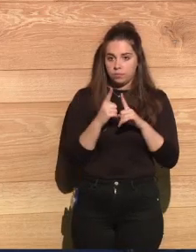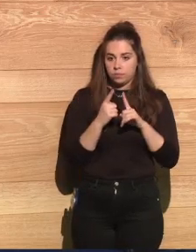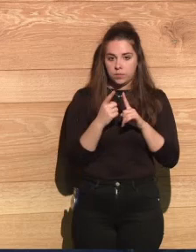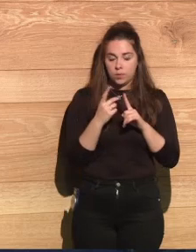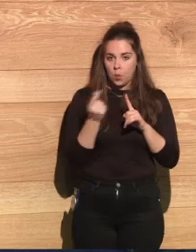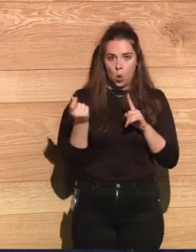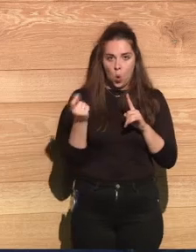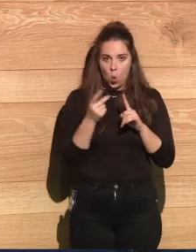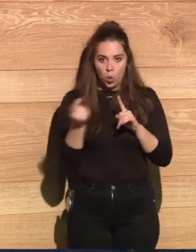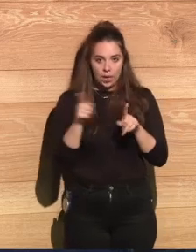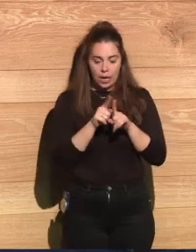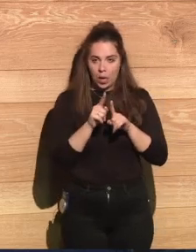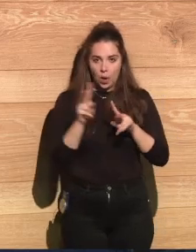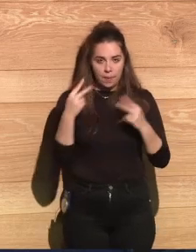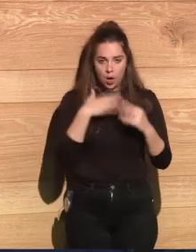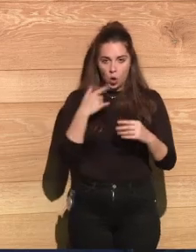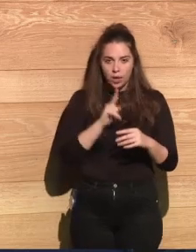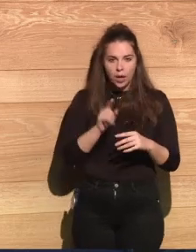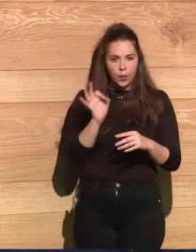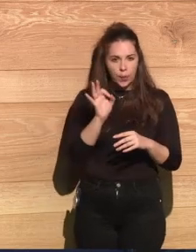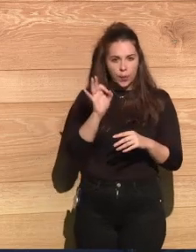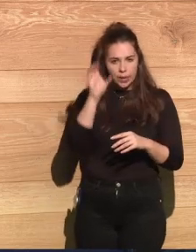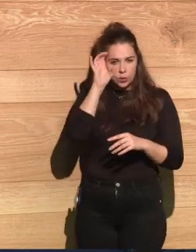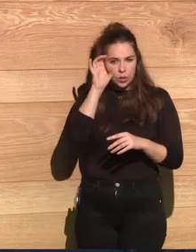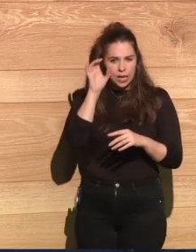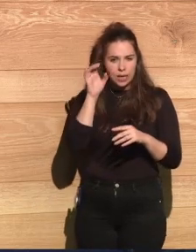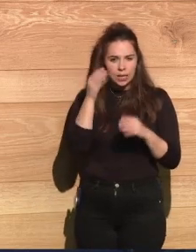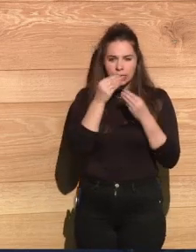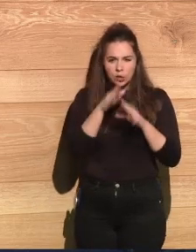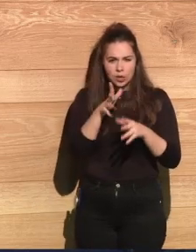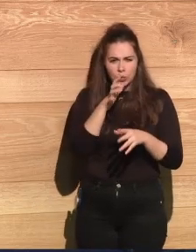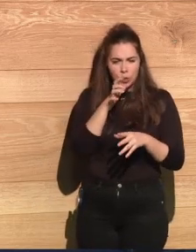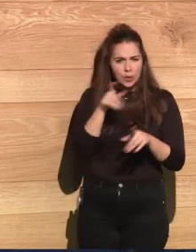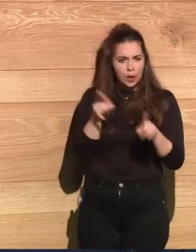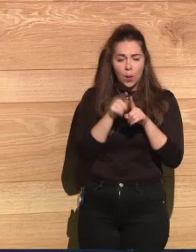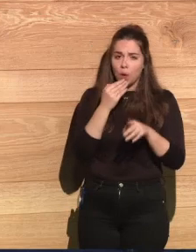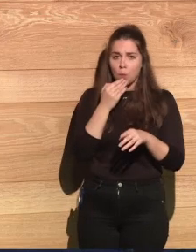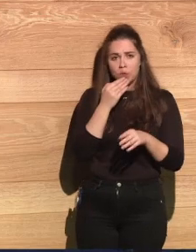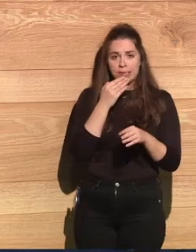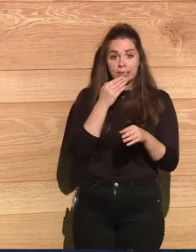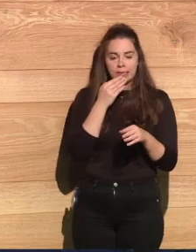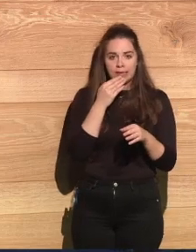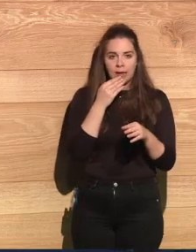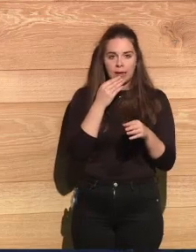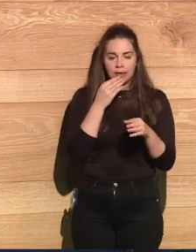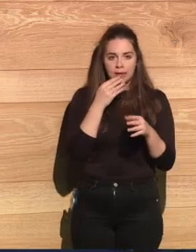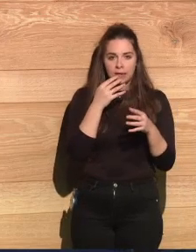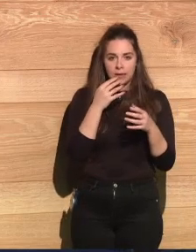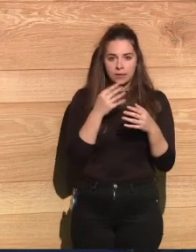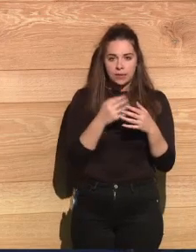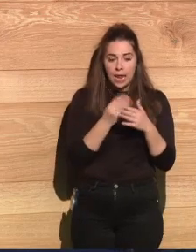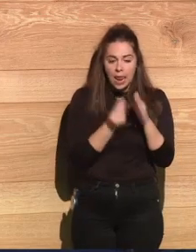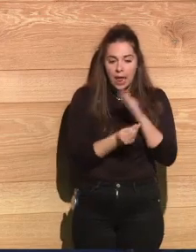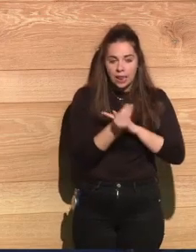were some defective babies born from women who were pregnant, who were exposed to radiation.